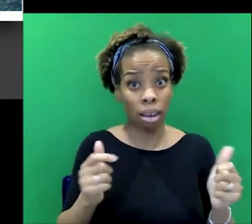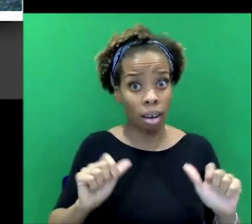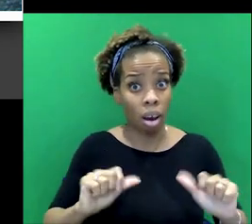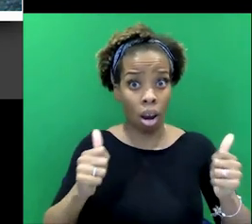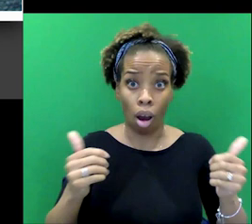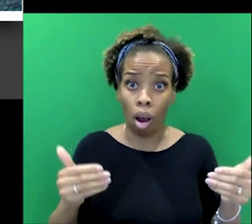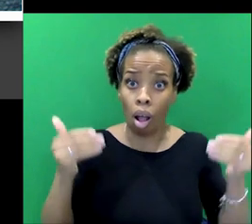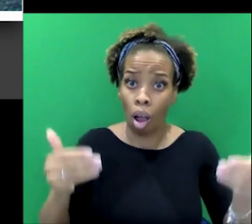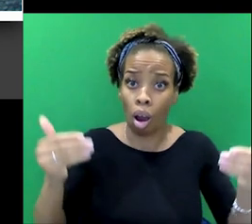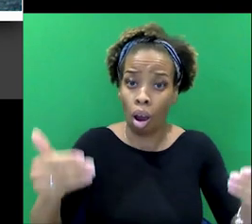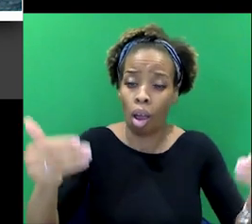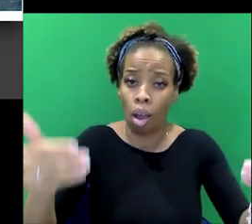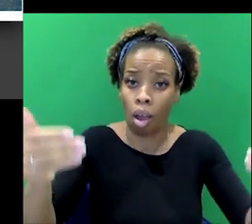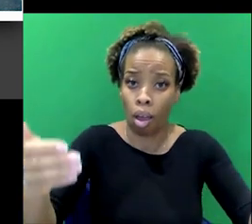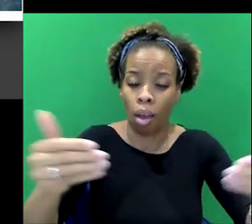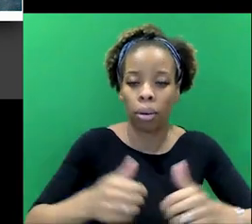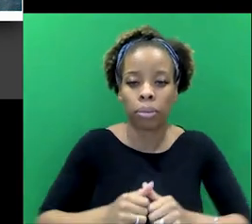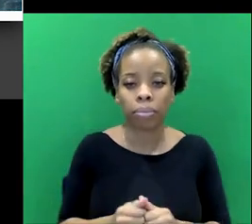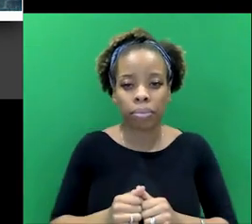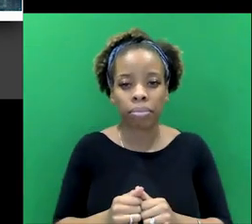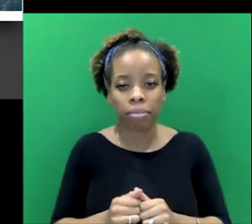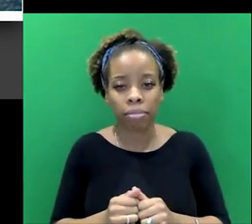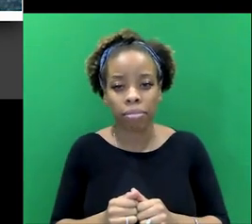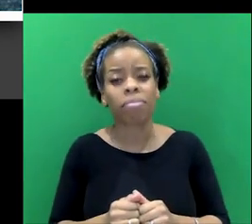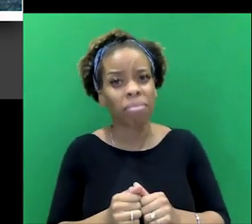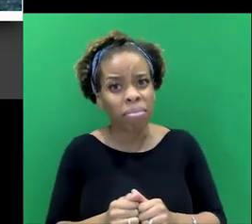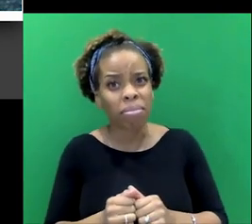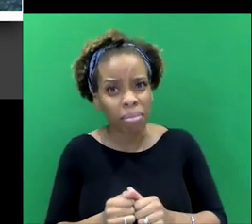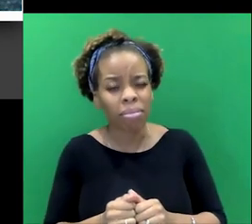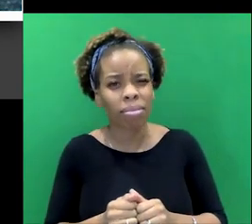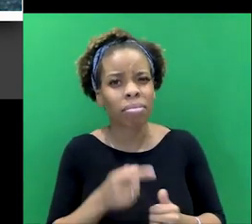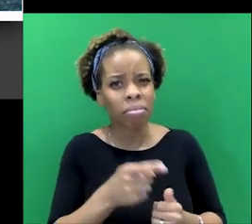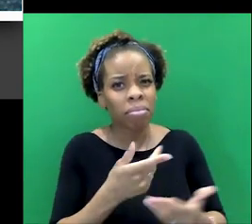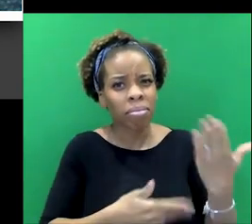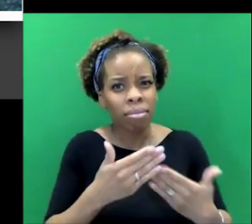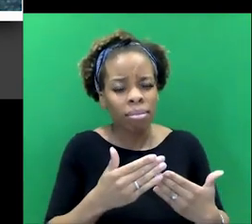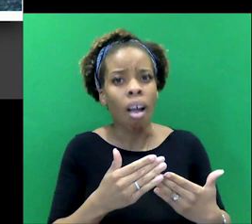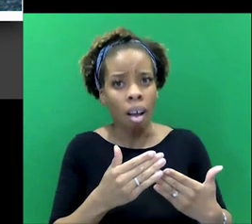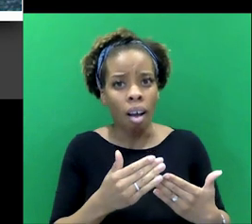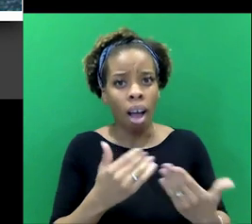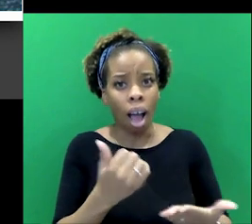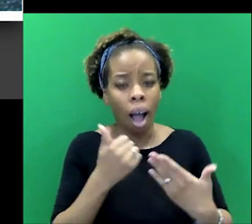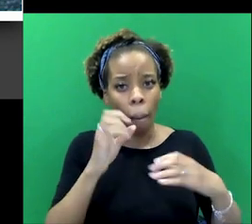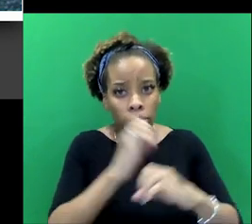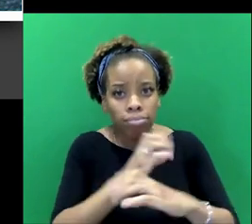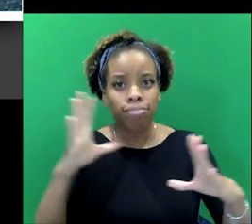very westernised. And it also, it adds to our understanding of the complexity of Victorian culture as